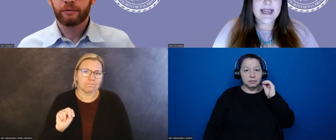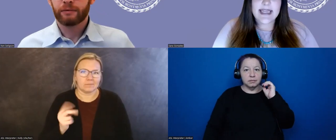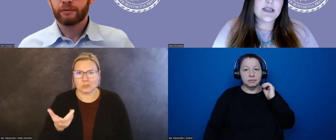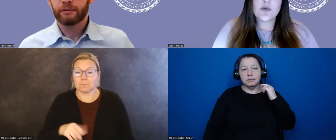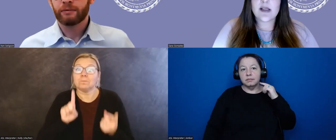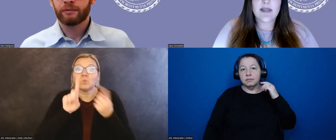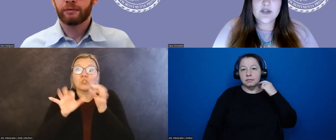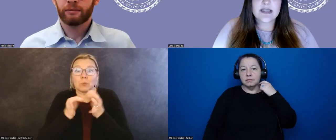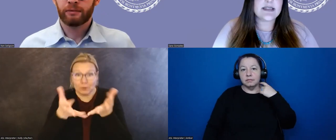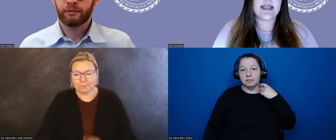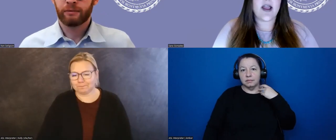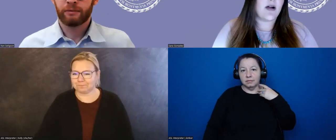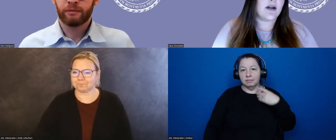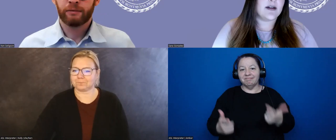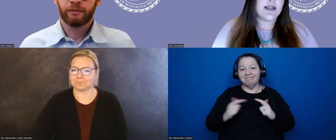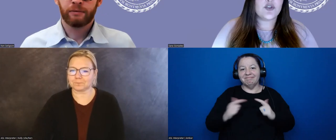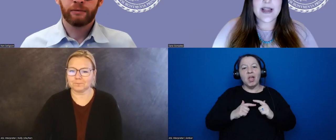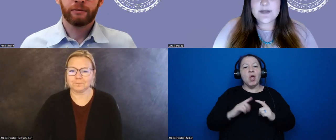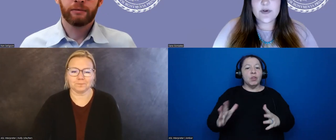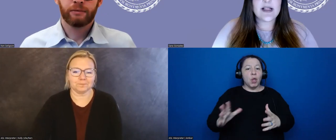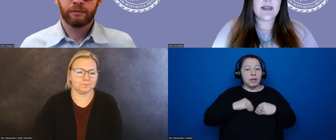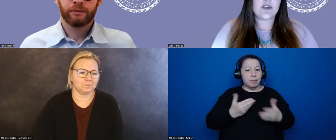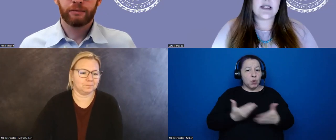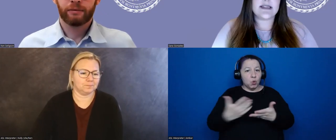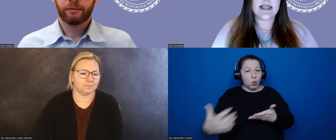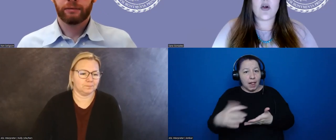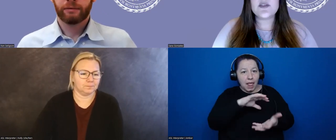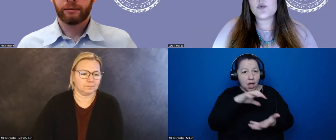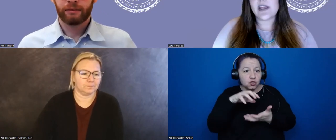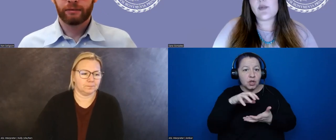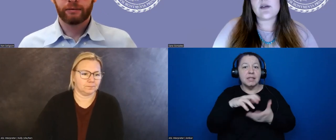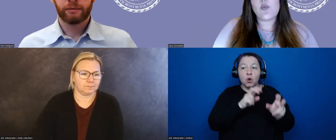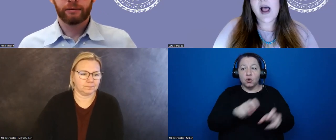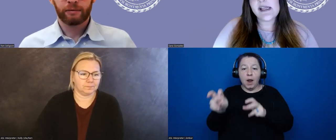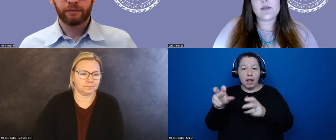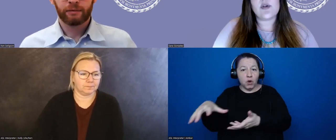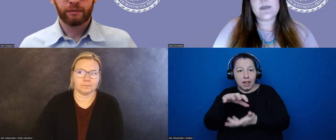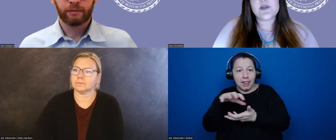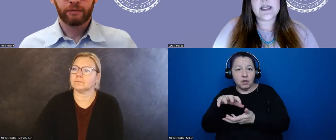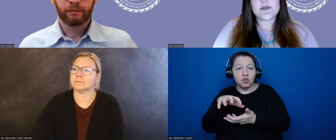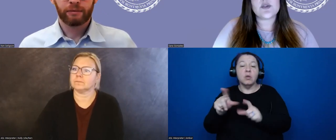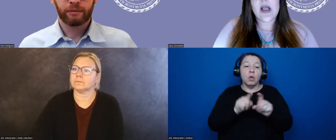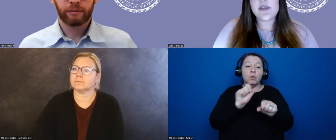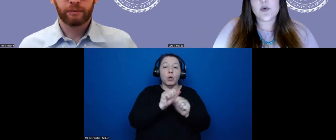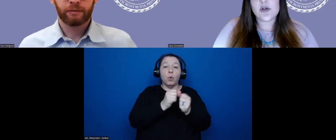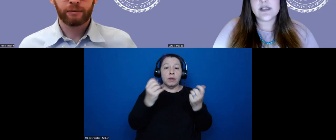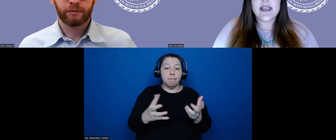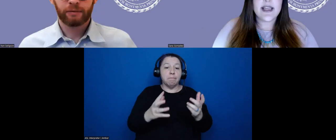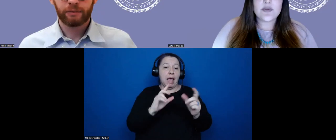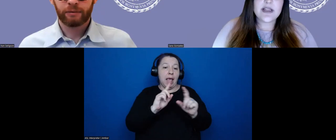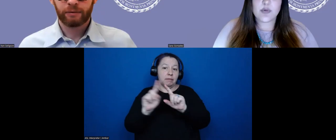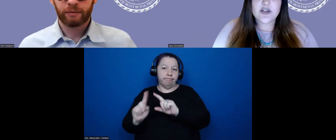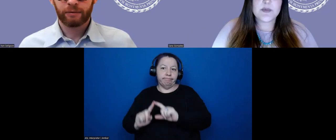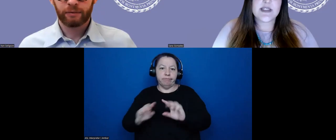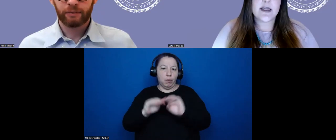taking in new collections. They are transferring collections. They are also working with a wide number of museums throughout the world,